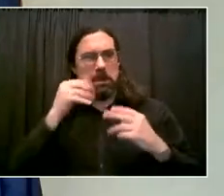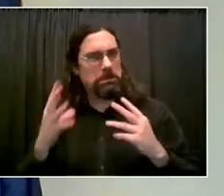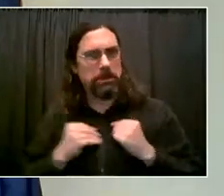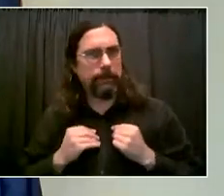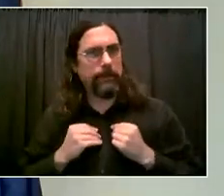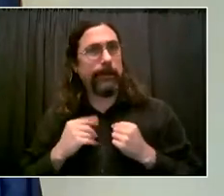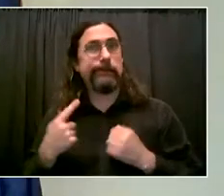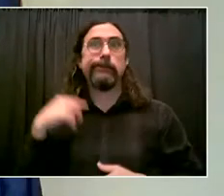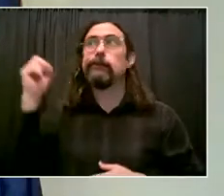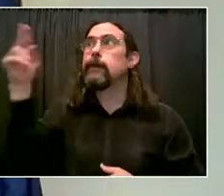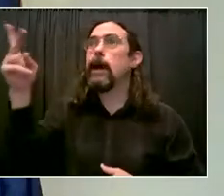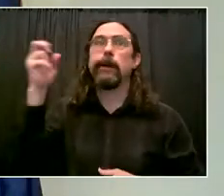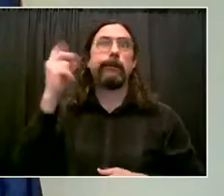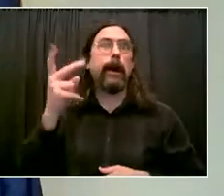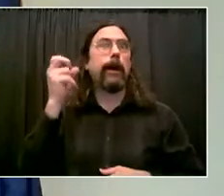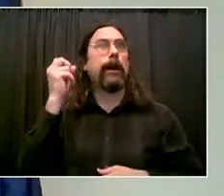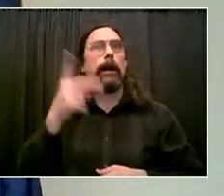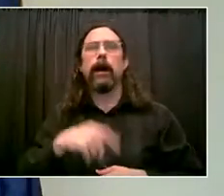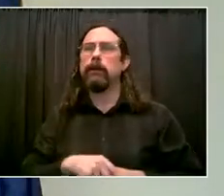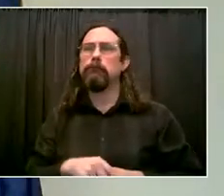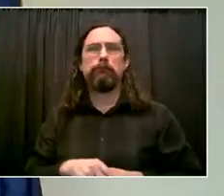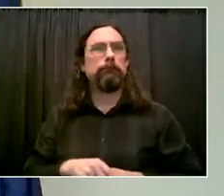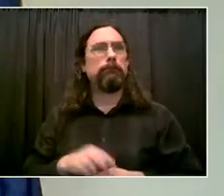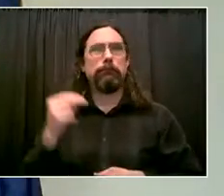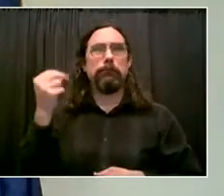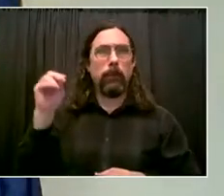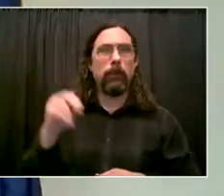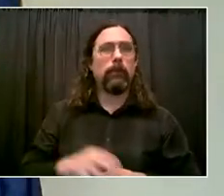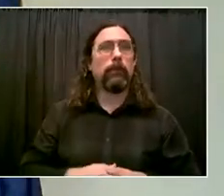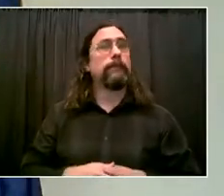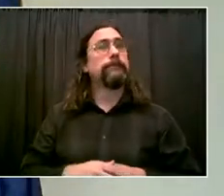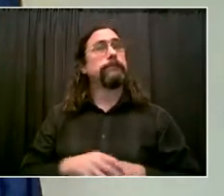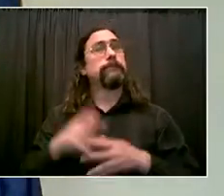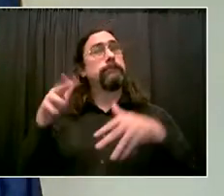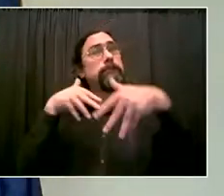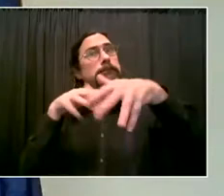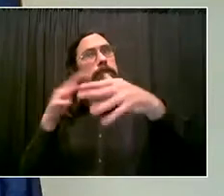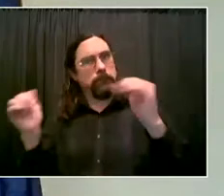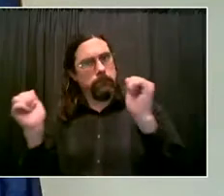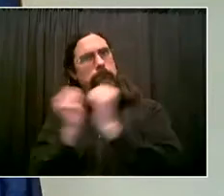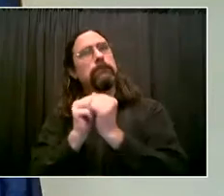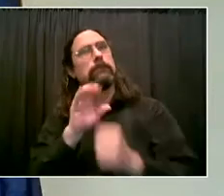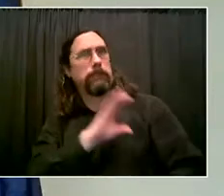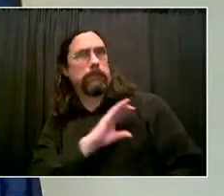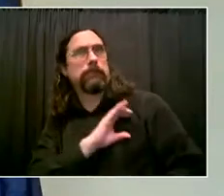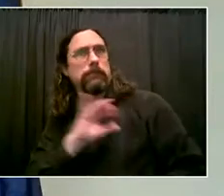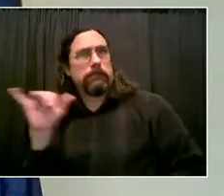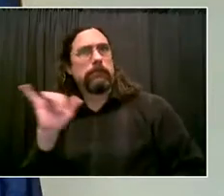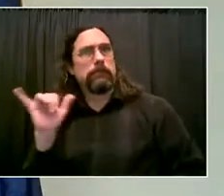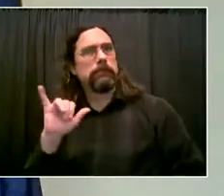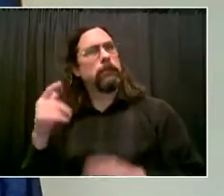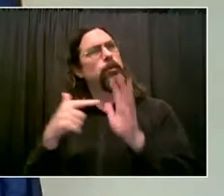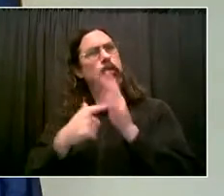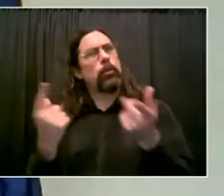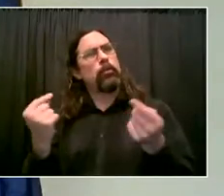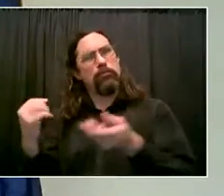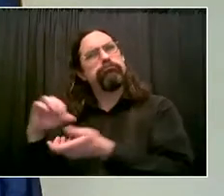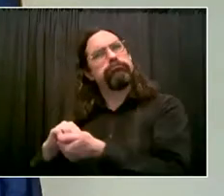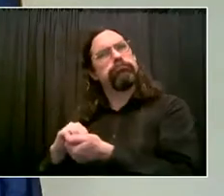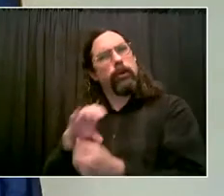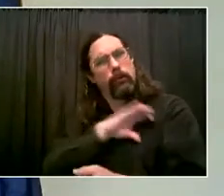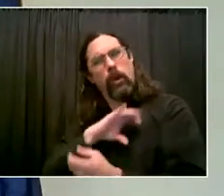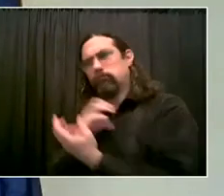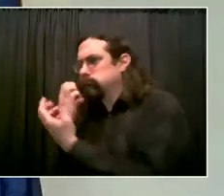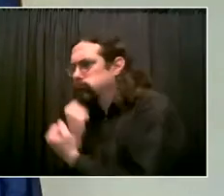there, to see our Cure Violence partners there. All of us together, the clergy, the youth, that is the way that